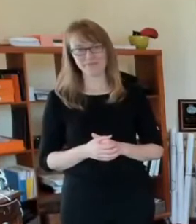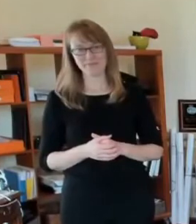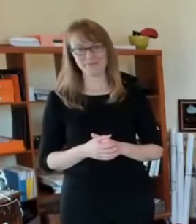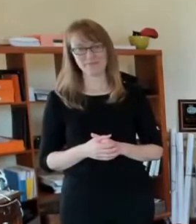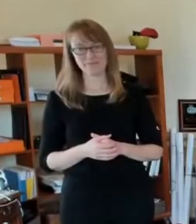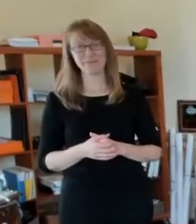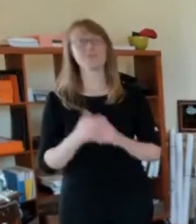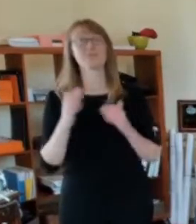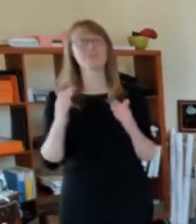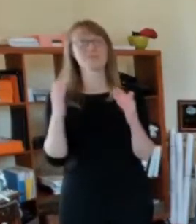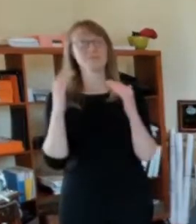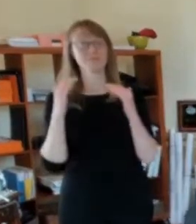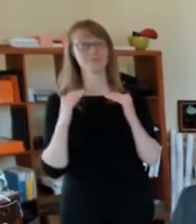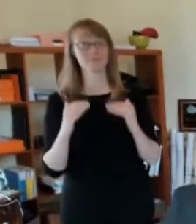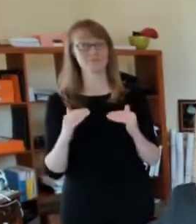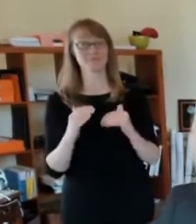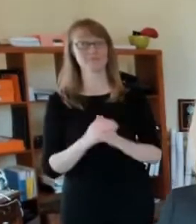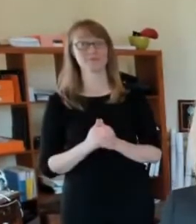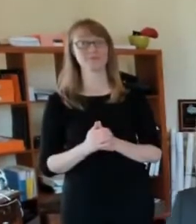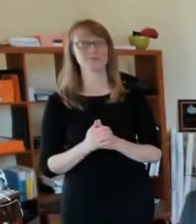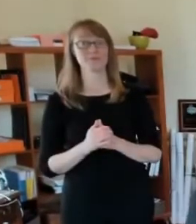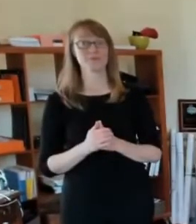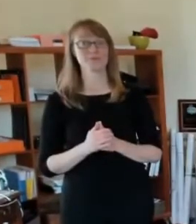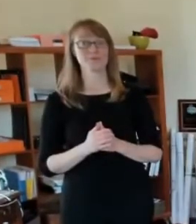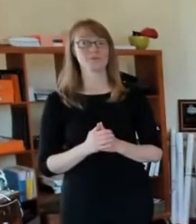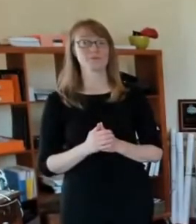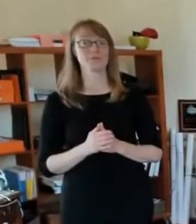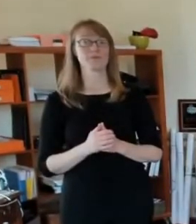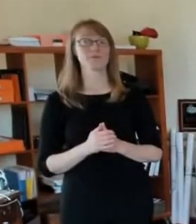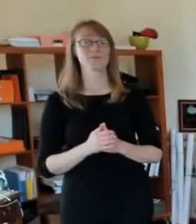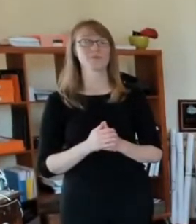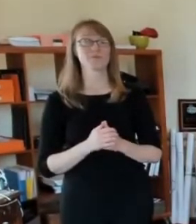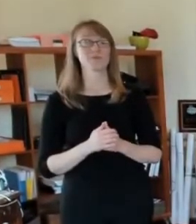on to the other topics here.